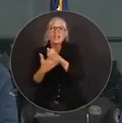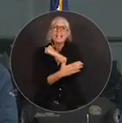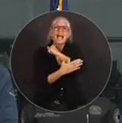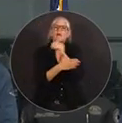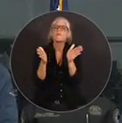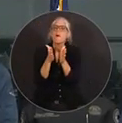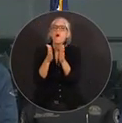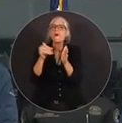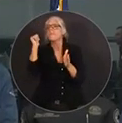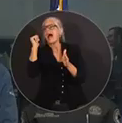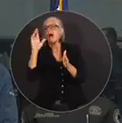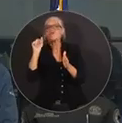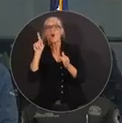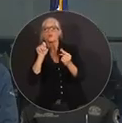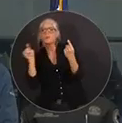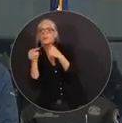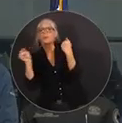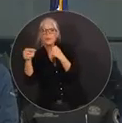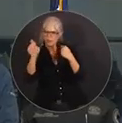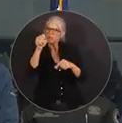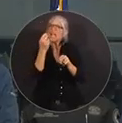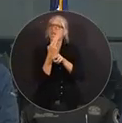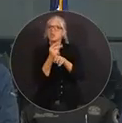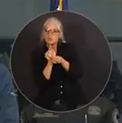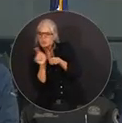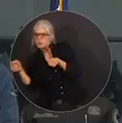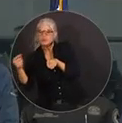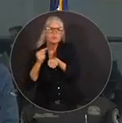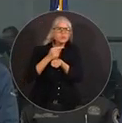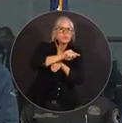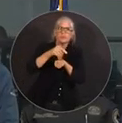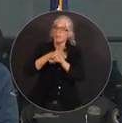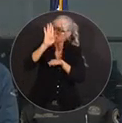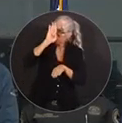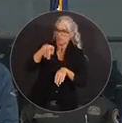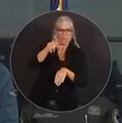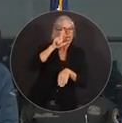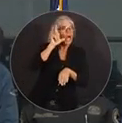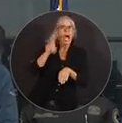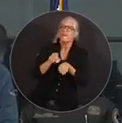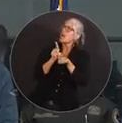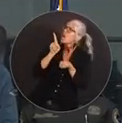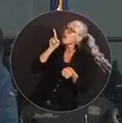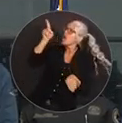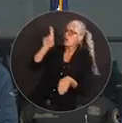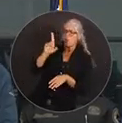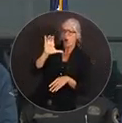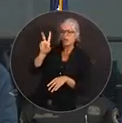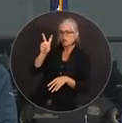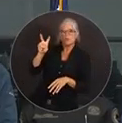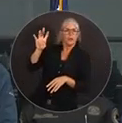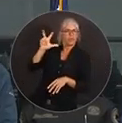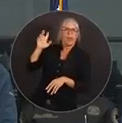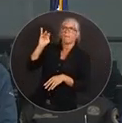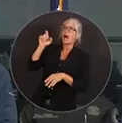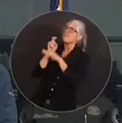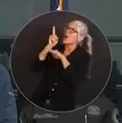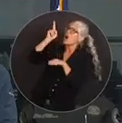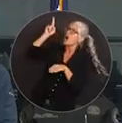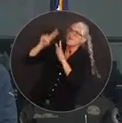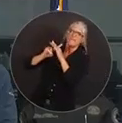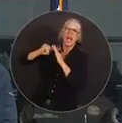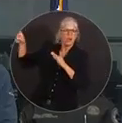can evacuate tens of miles. You do not have to evacuate hundreds of miles. Of course, it's your choice what you want to do, but there are